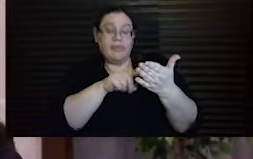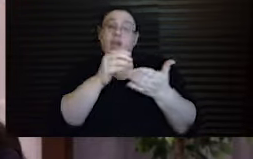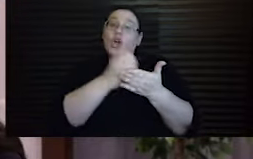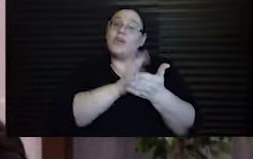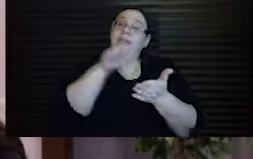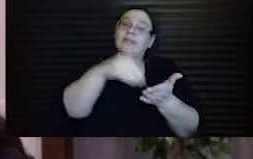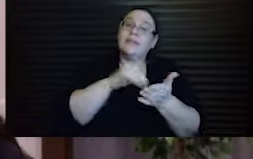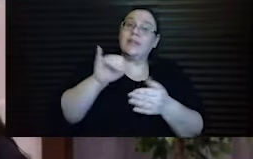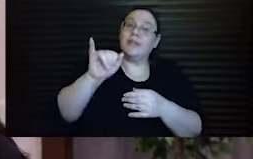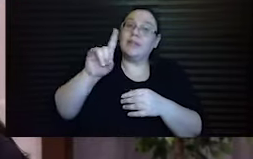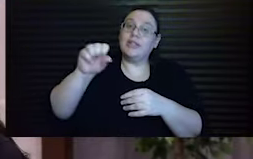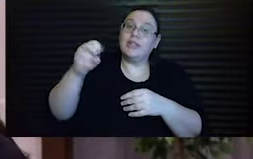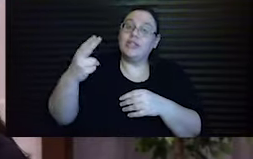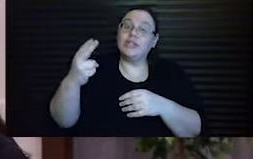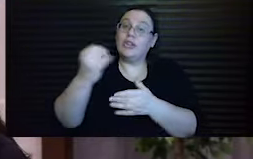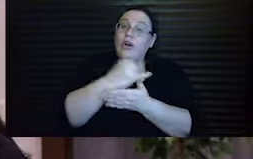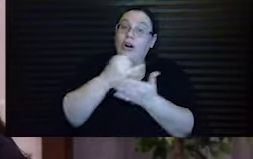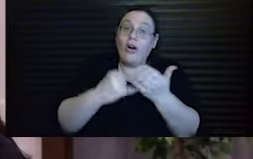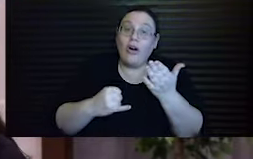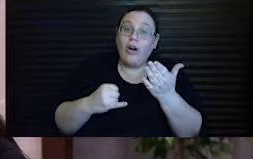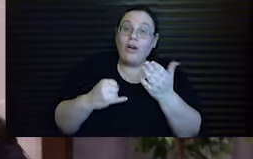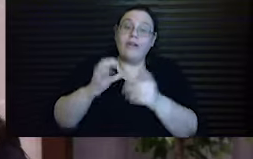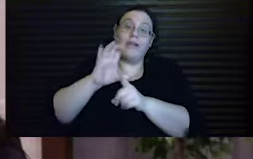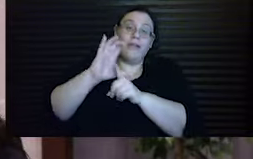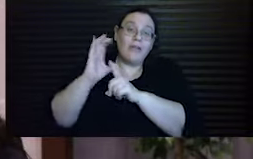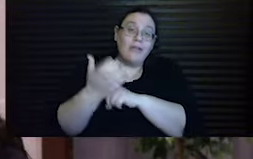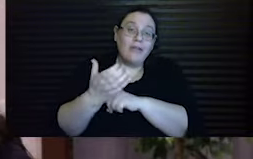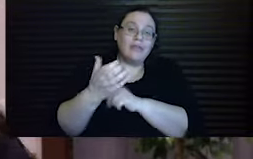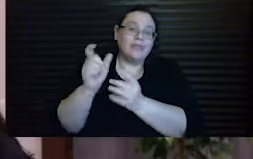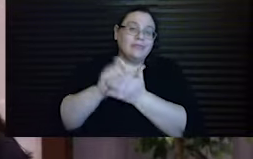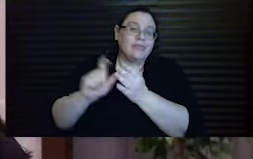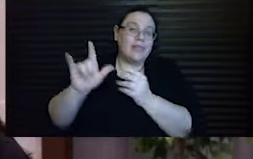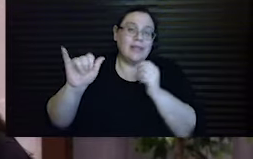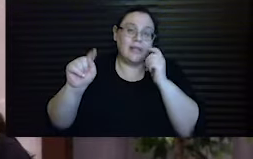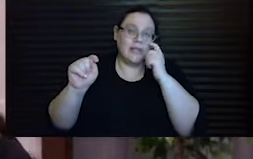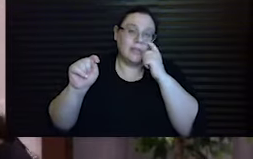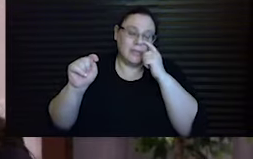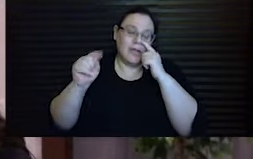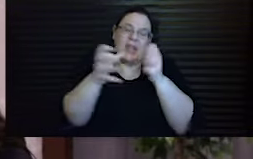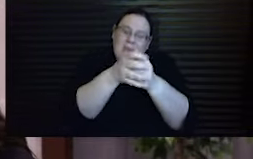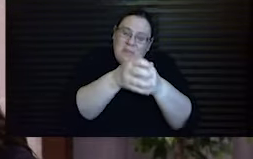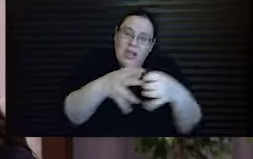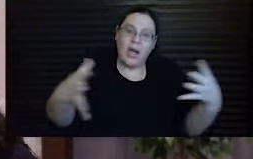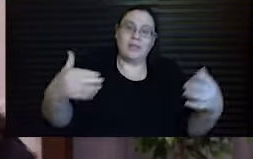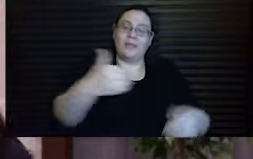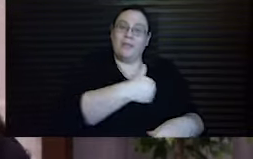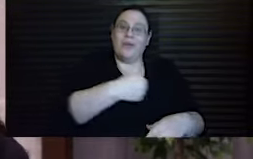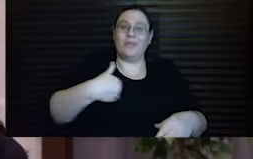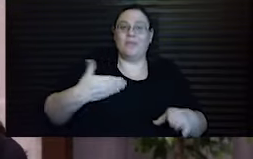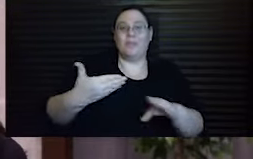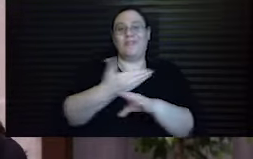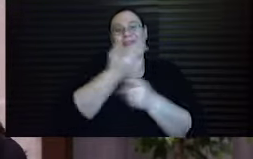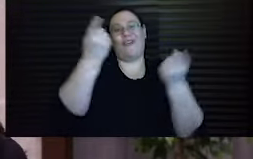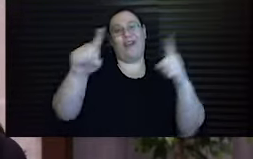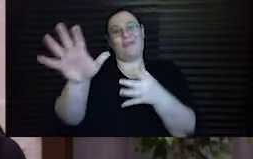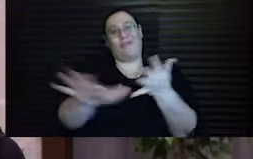center on Yiddish arts and culture and literature that blossomed in Poland before the Holocaust.